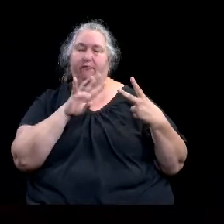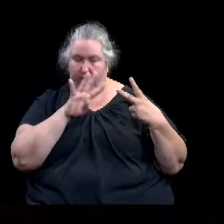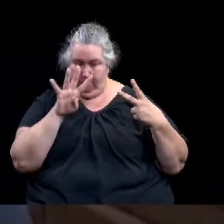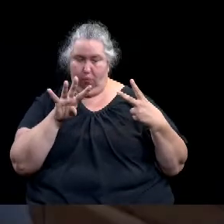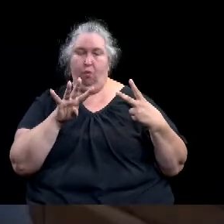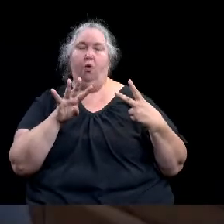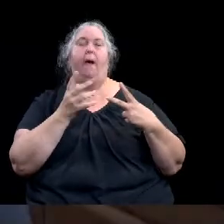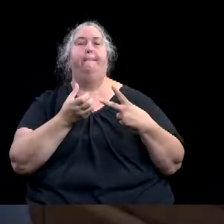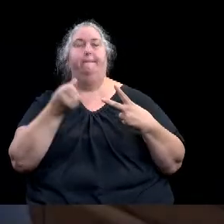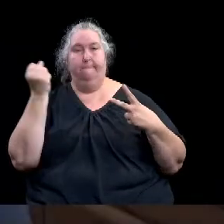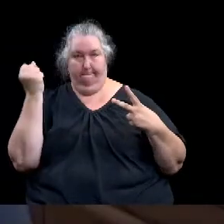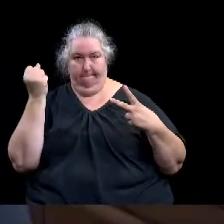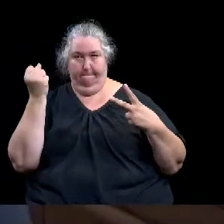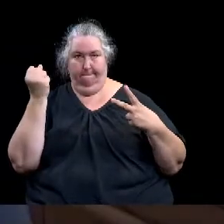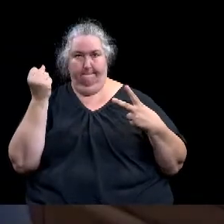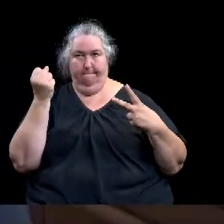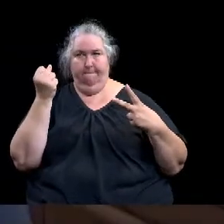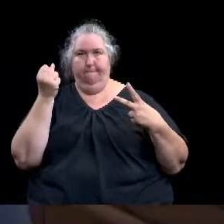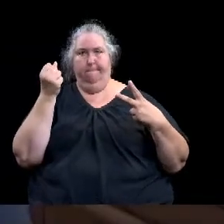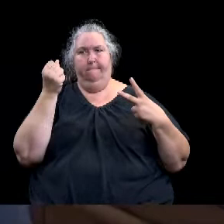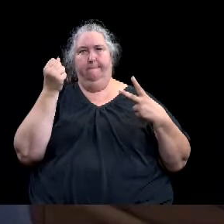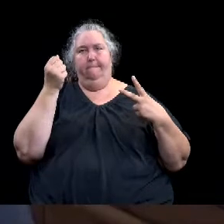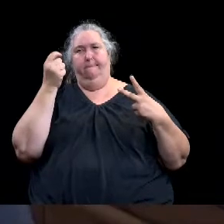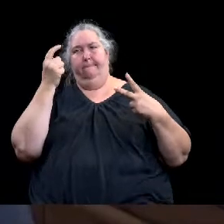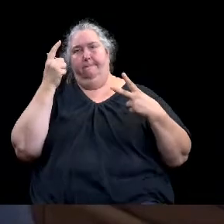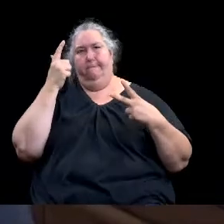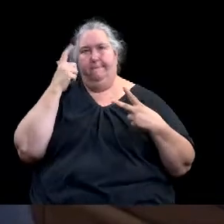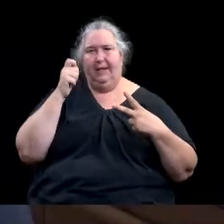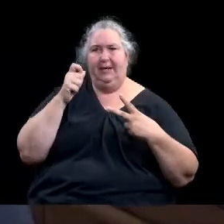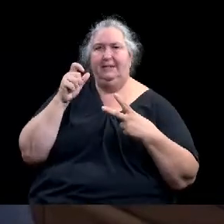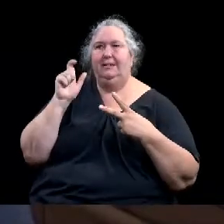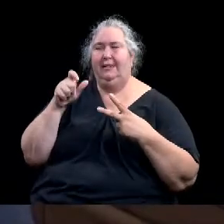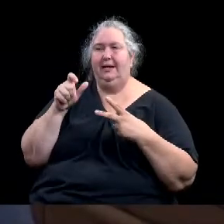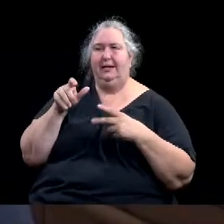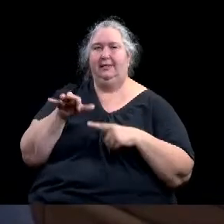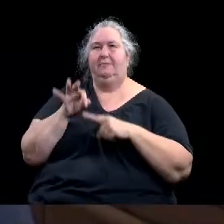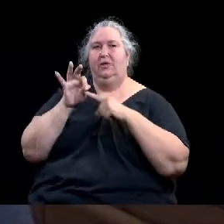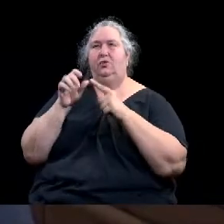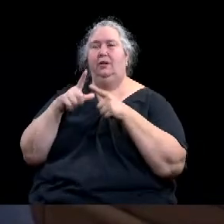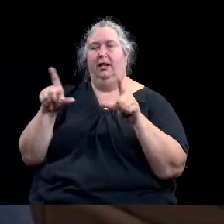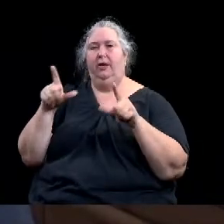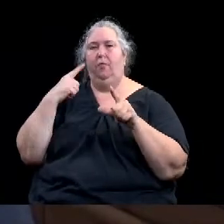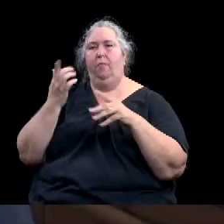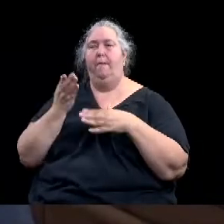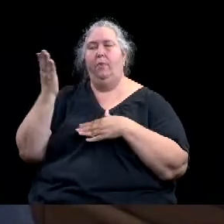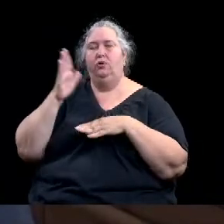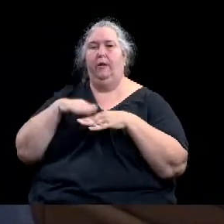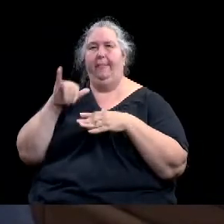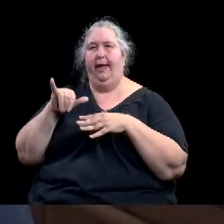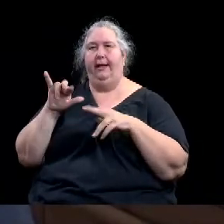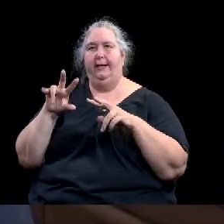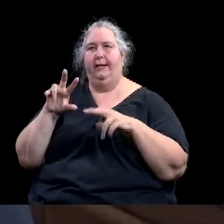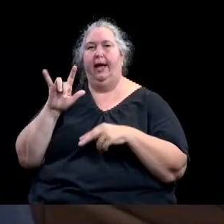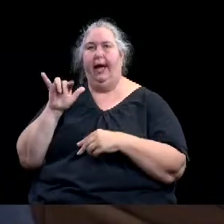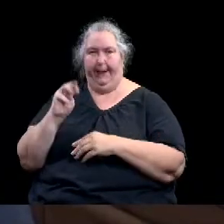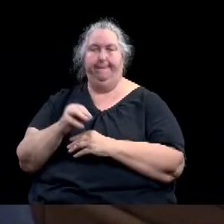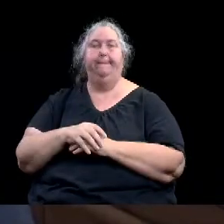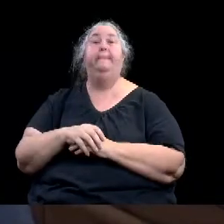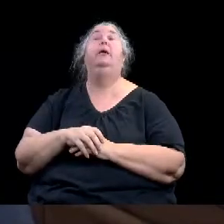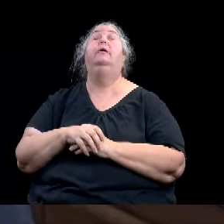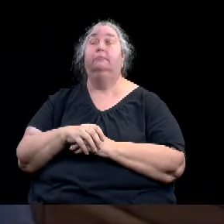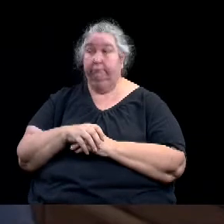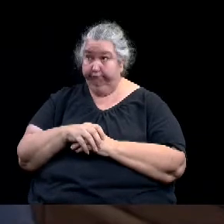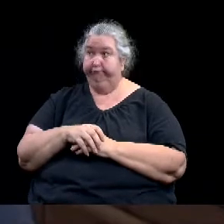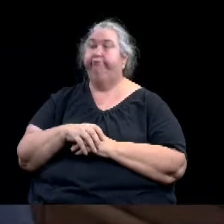Any other resolutions? All right. The consent agenda will include resolutions 2021-232 through